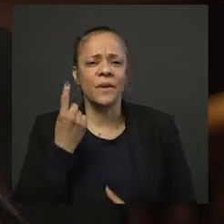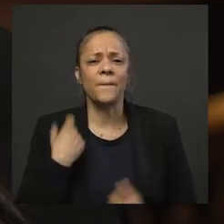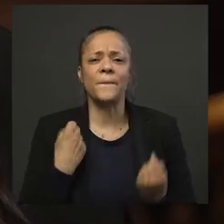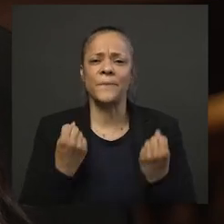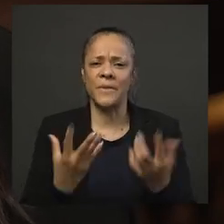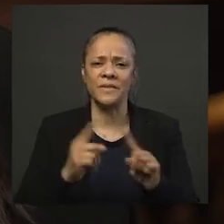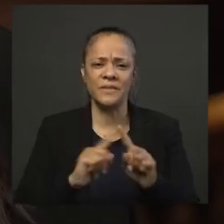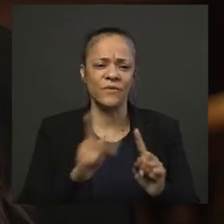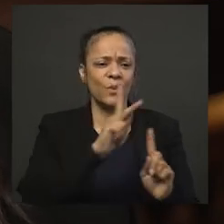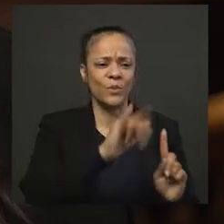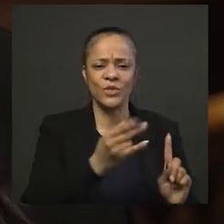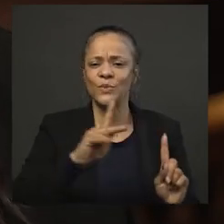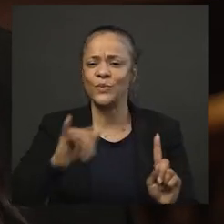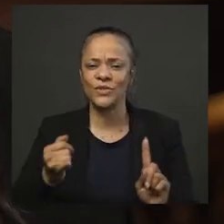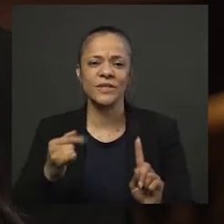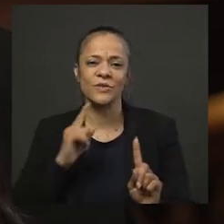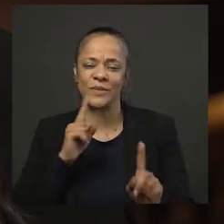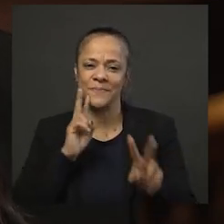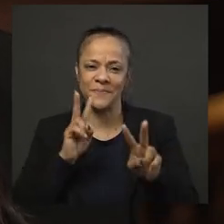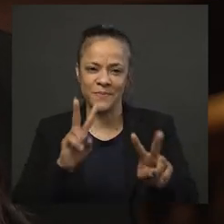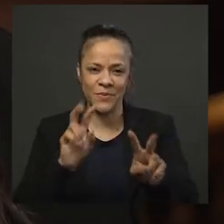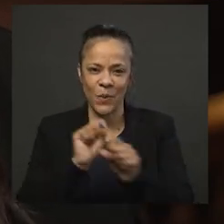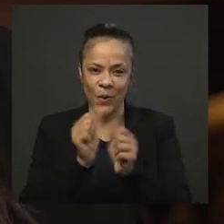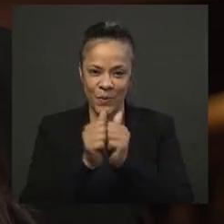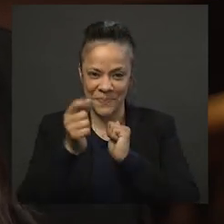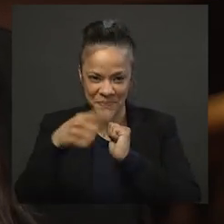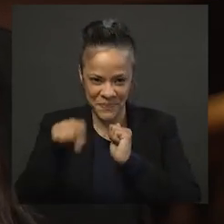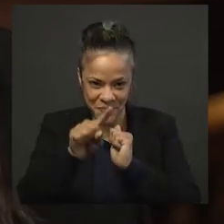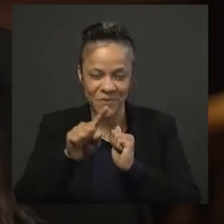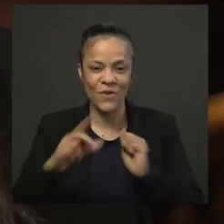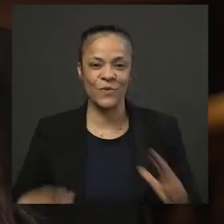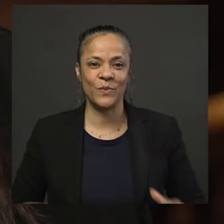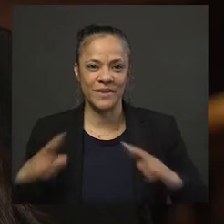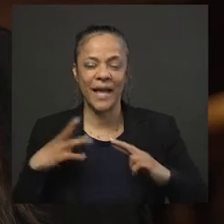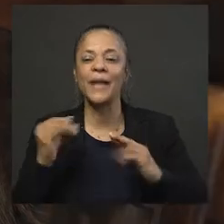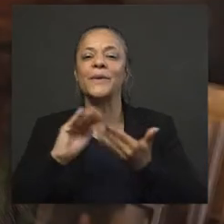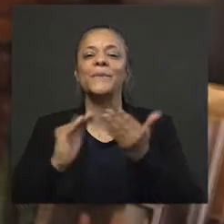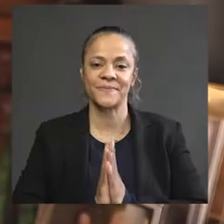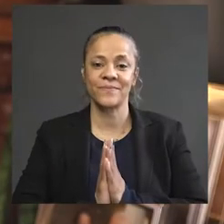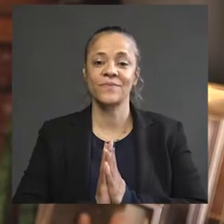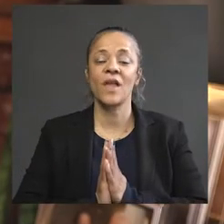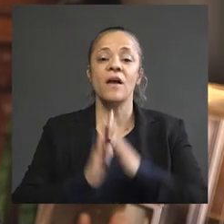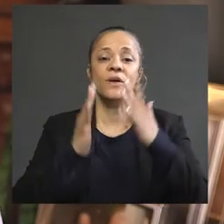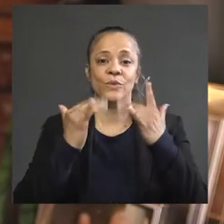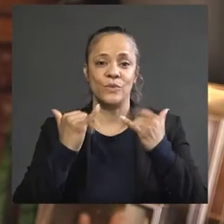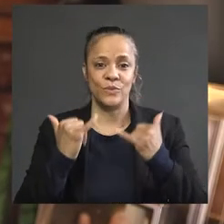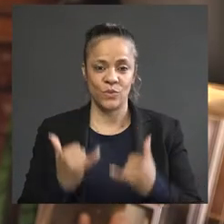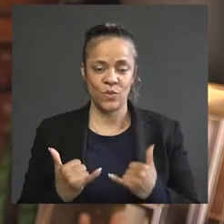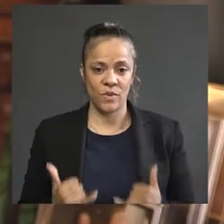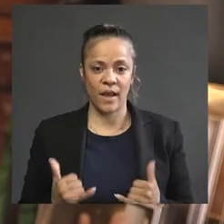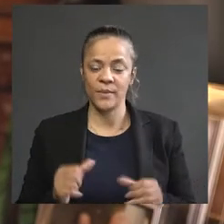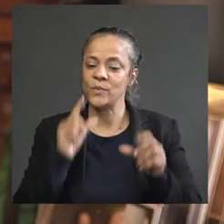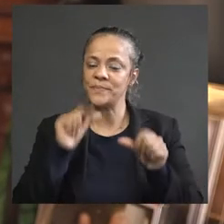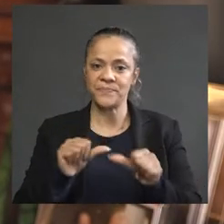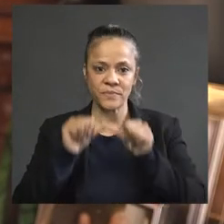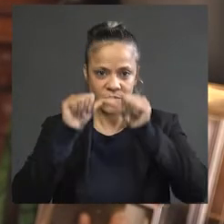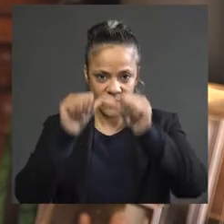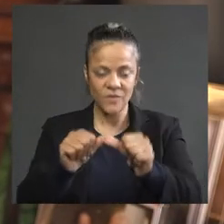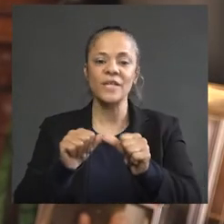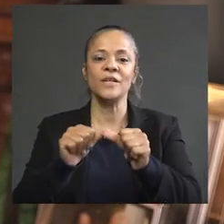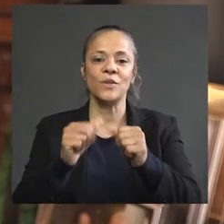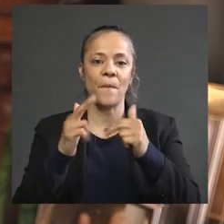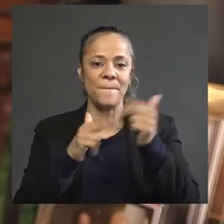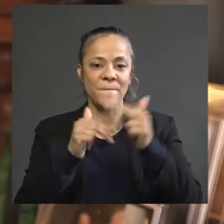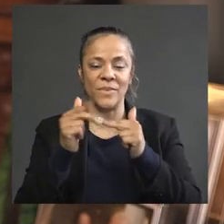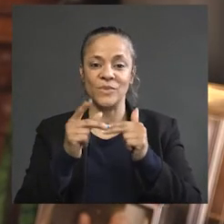and we look forward to continuing to work with you, our residents and community partners. Today, we continue to build on the promise I